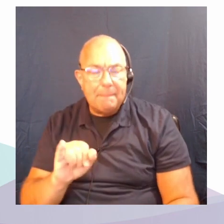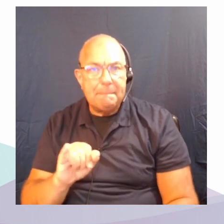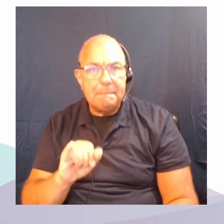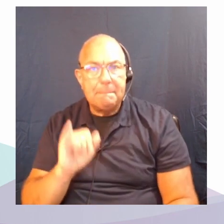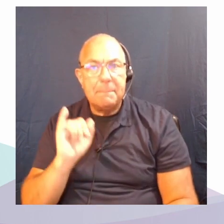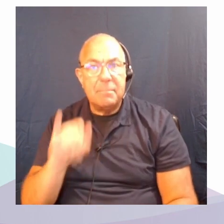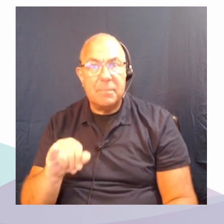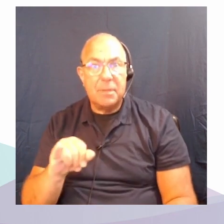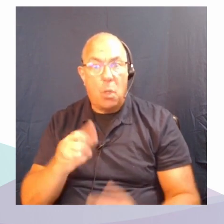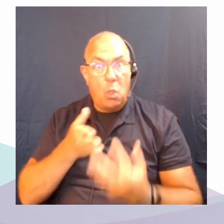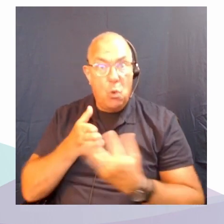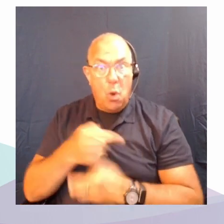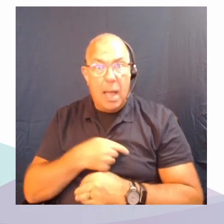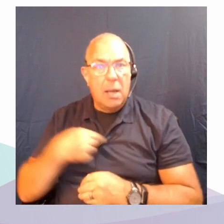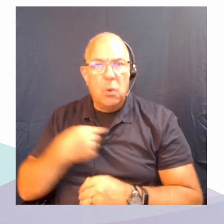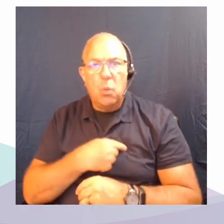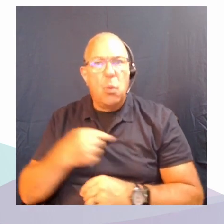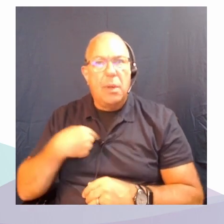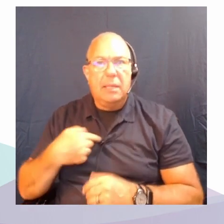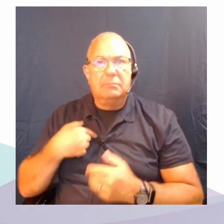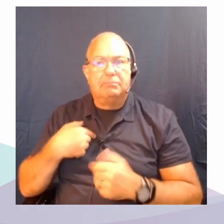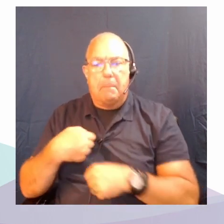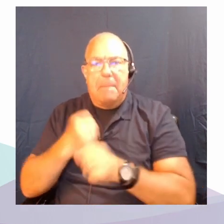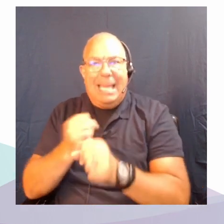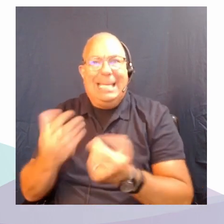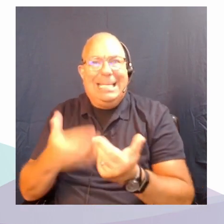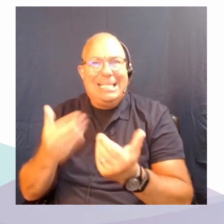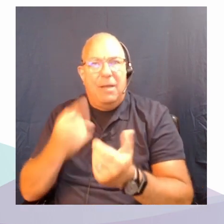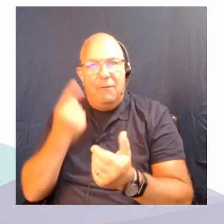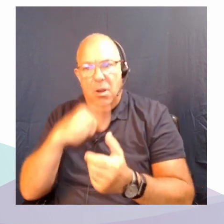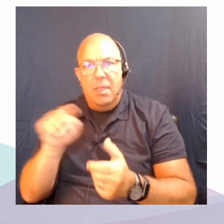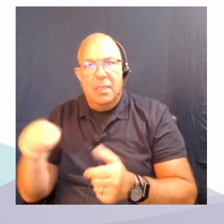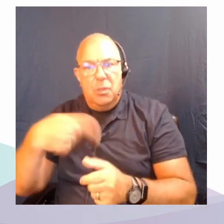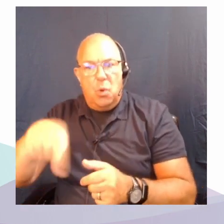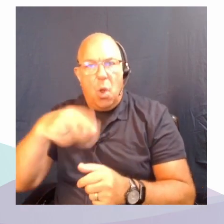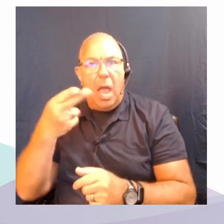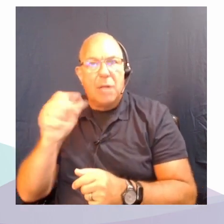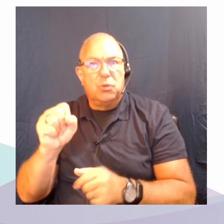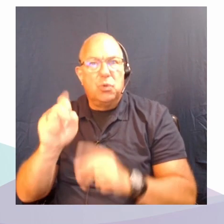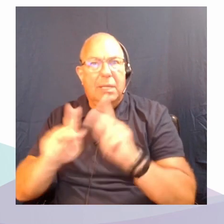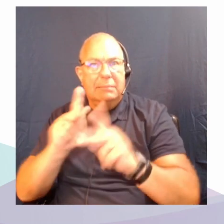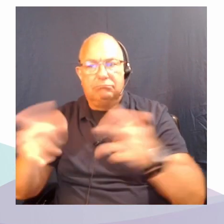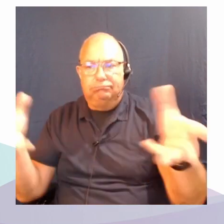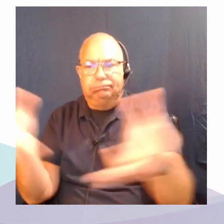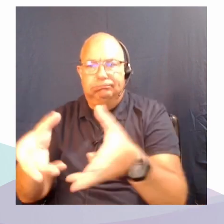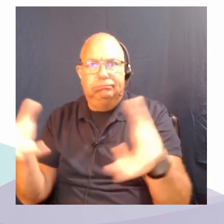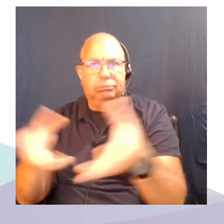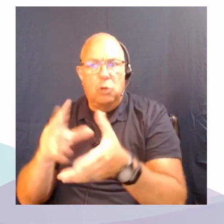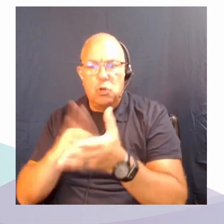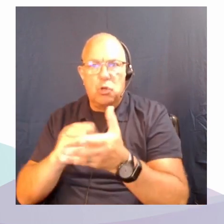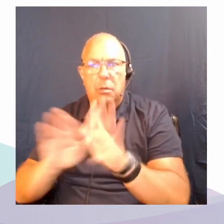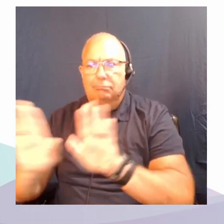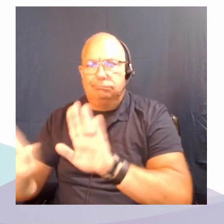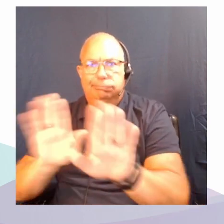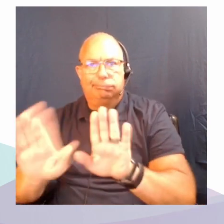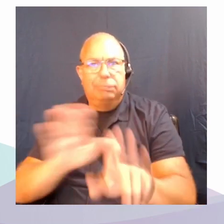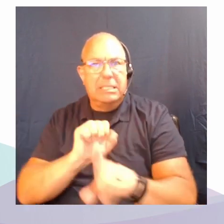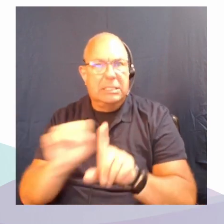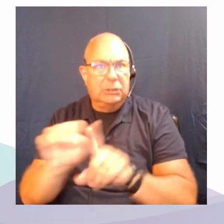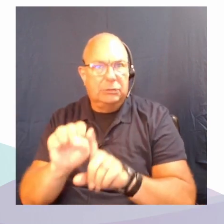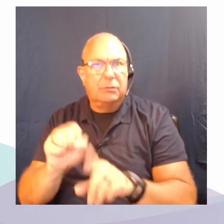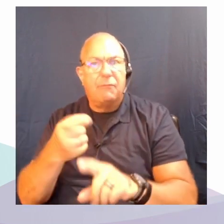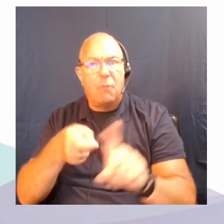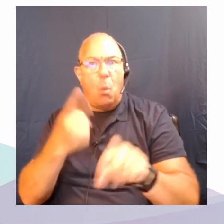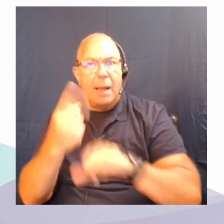just made the conditions so those high schoolers could speak to one another and learn about their own situations and learn from one another about